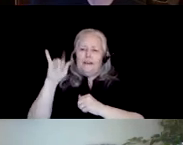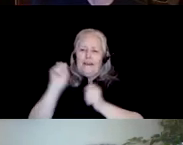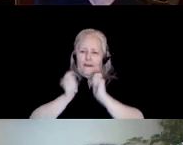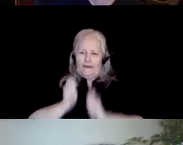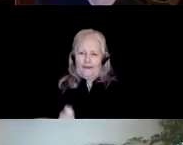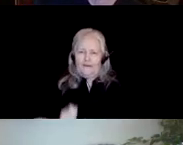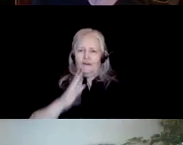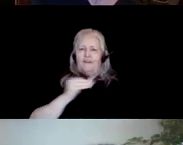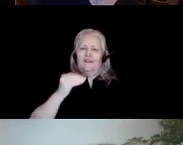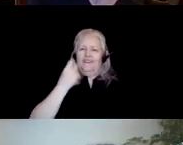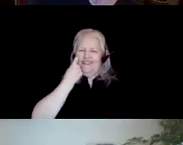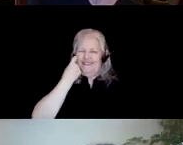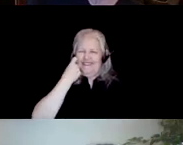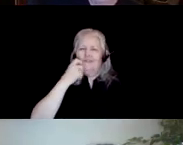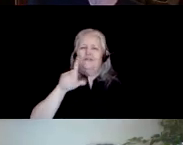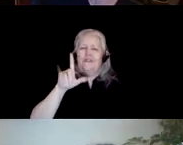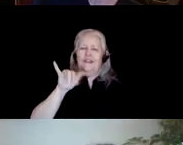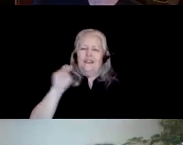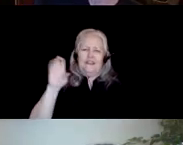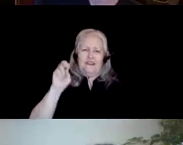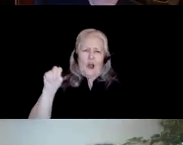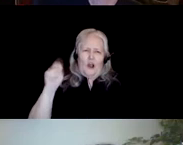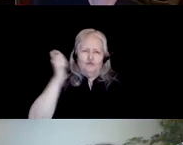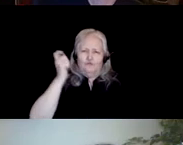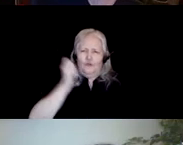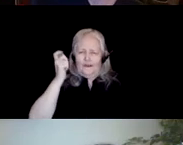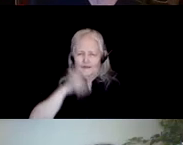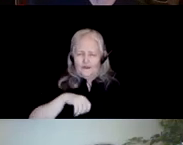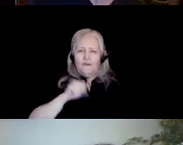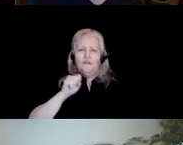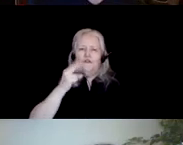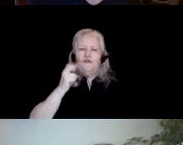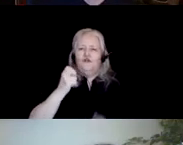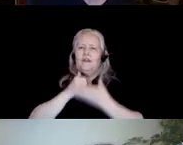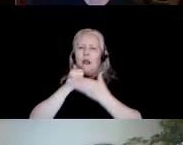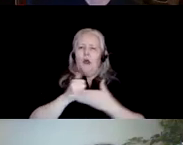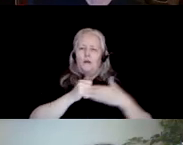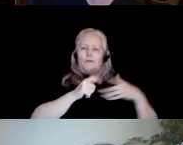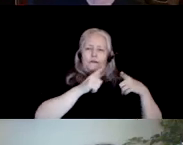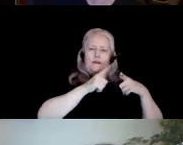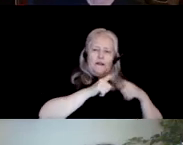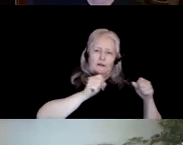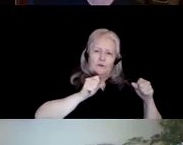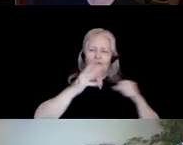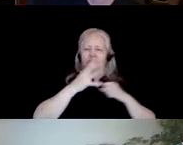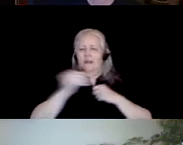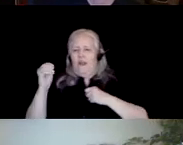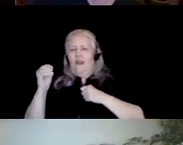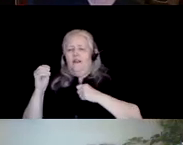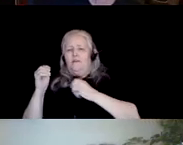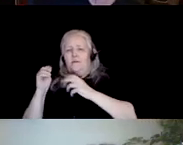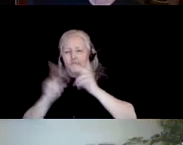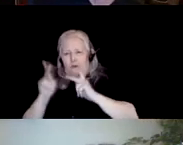LingCom grants. Gretchen brings linguistics and the public together with delight and enthusiasm in what